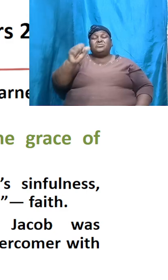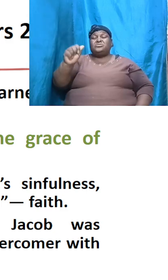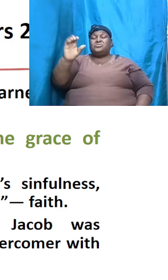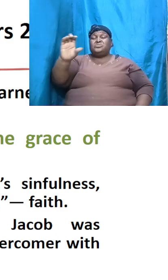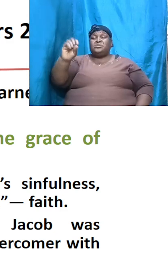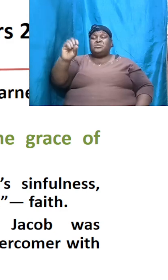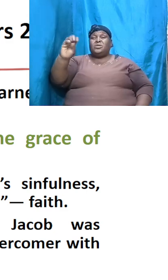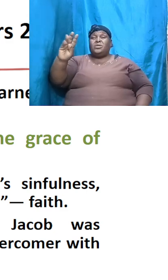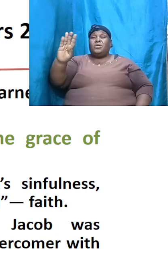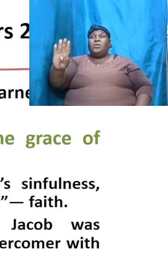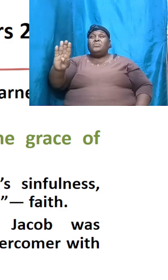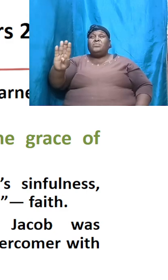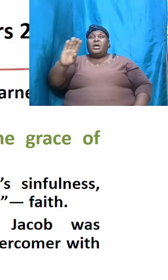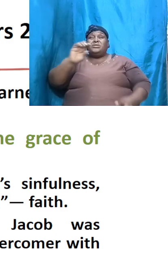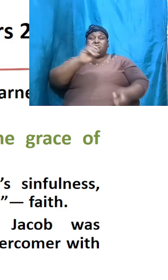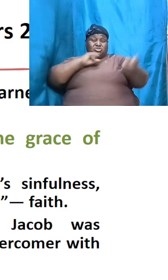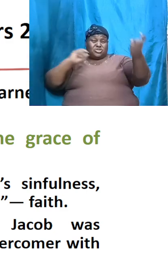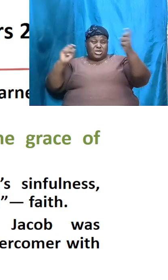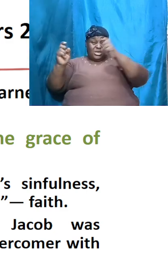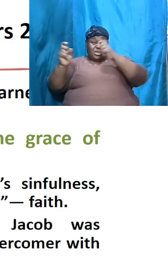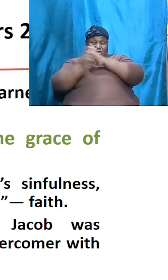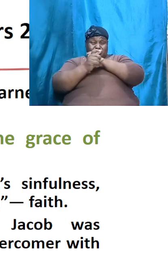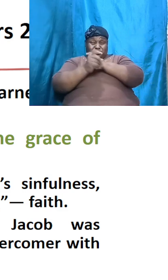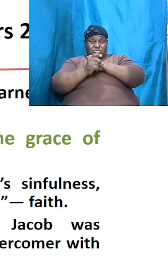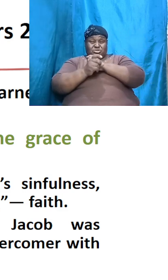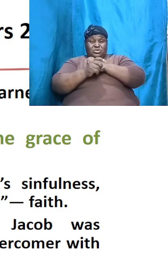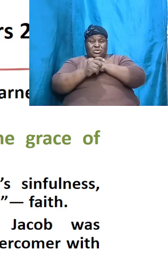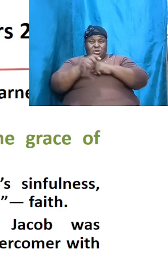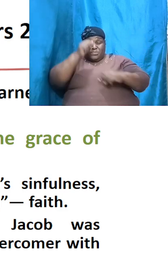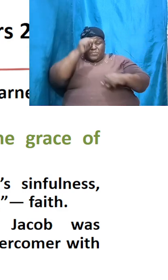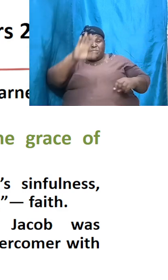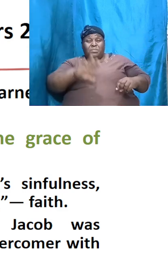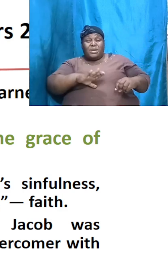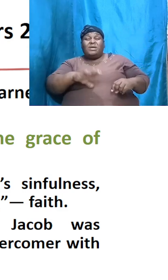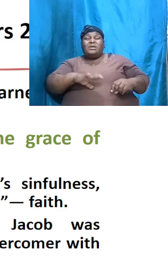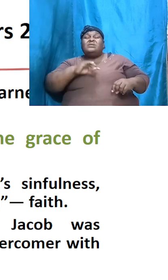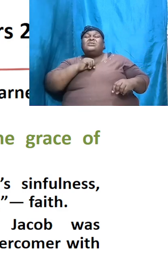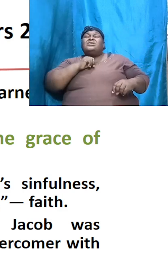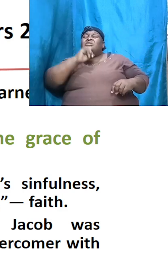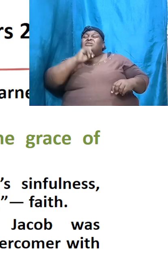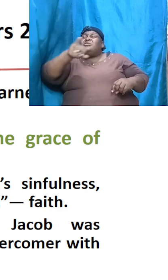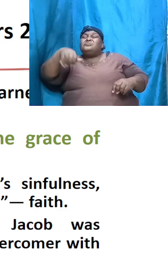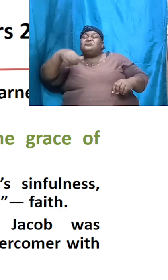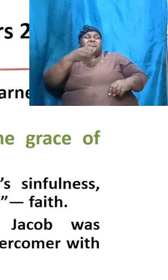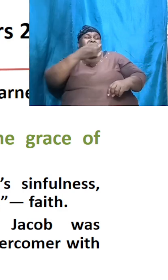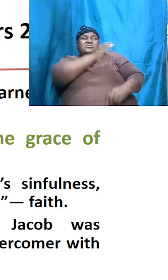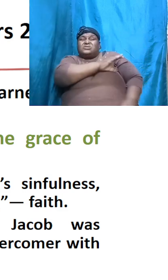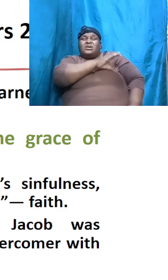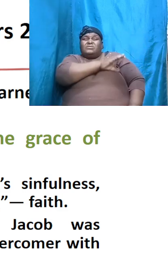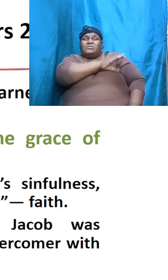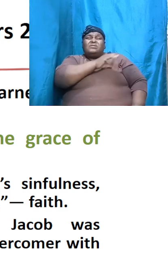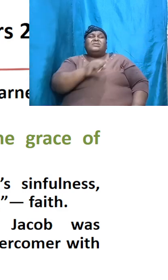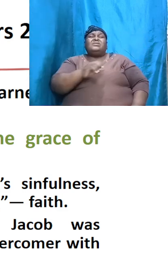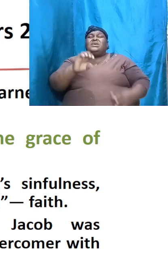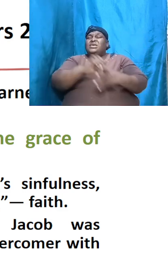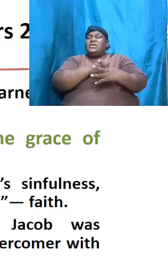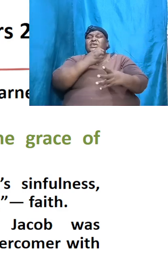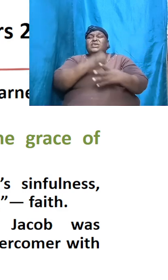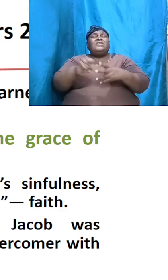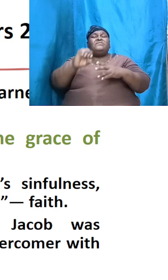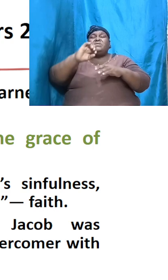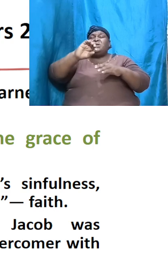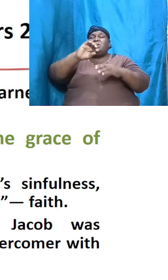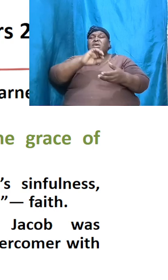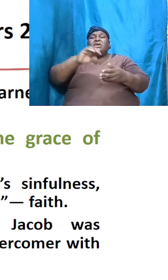the man not just his character but the entire man down to his name was changed from